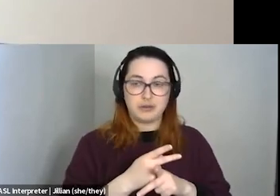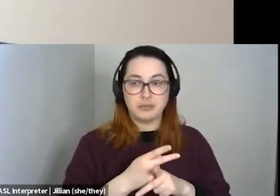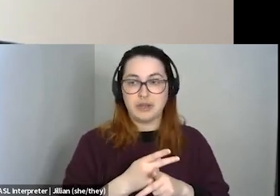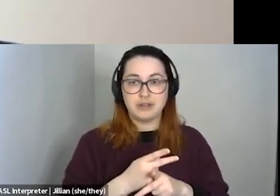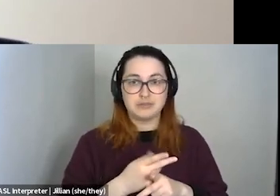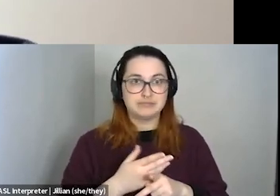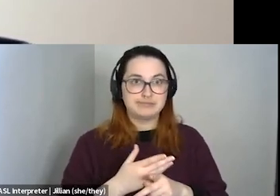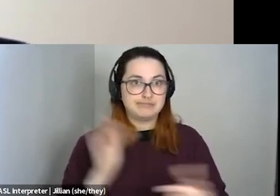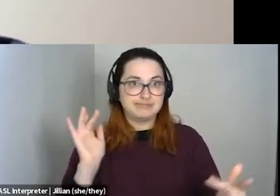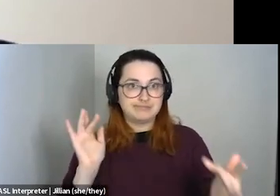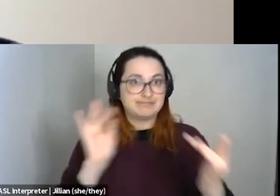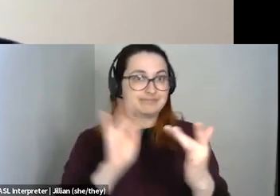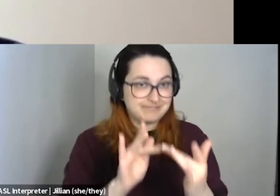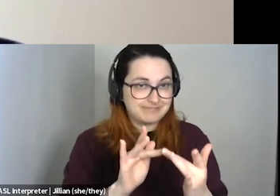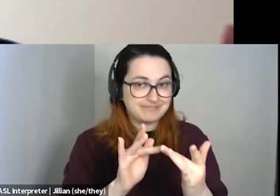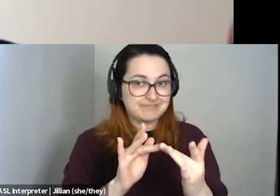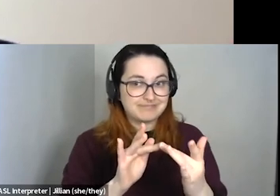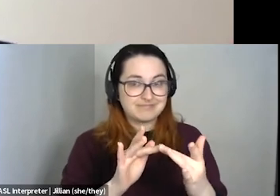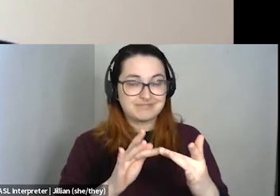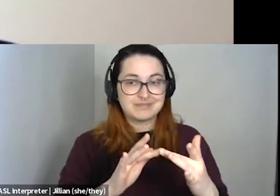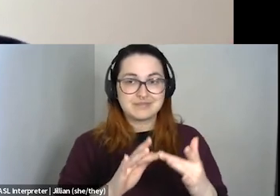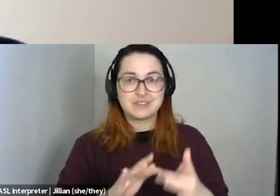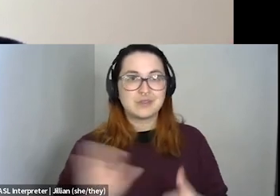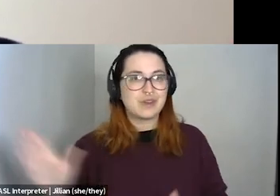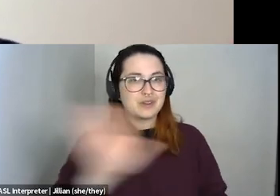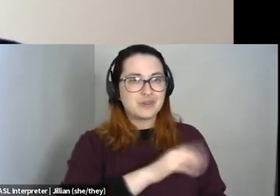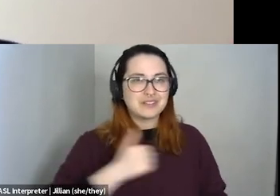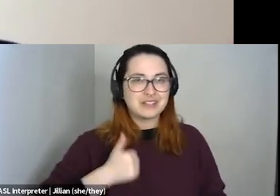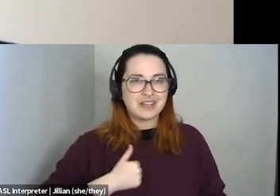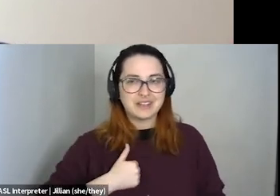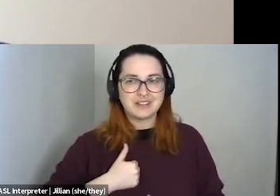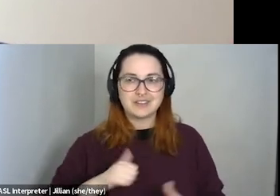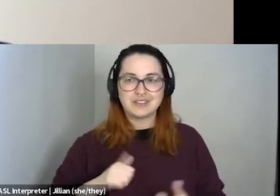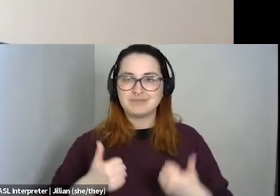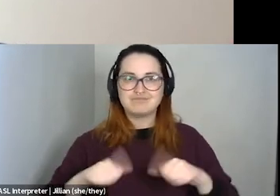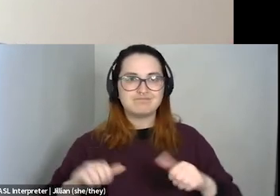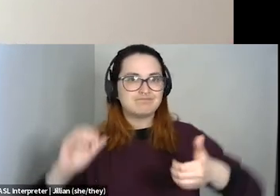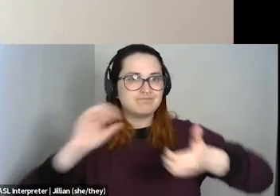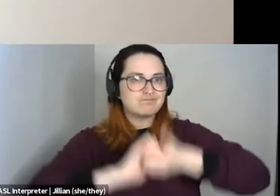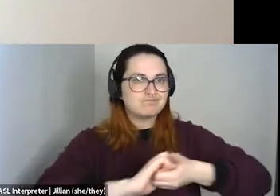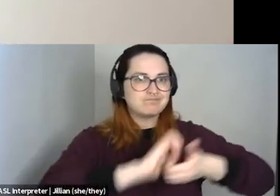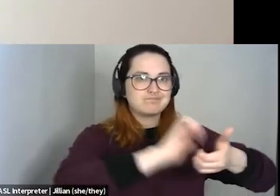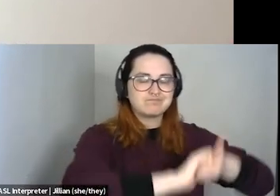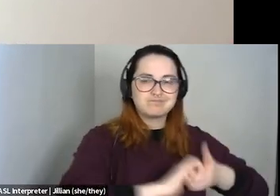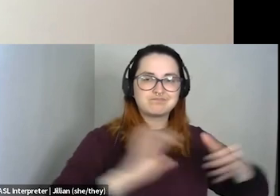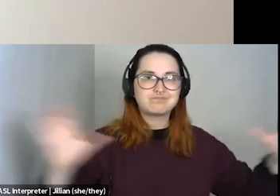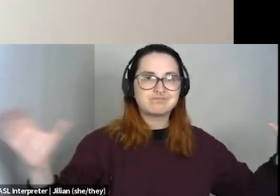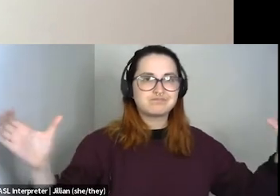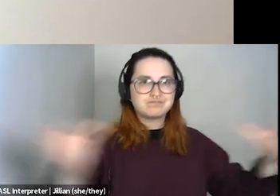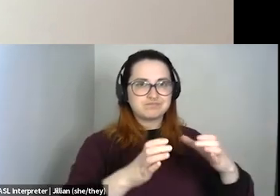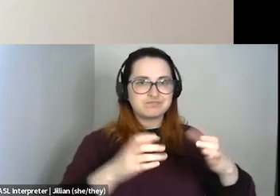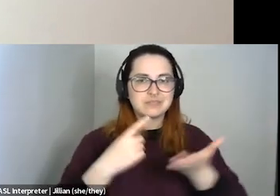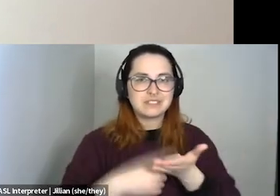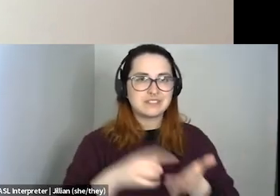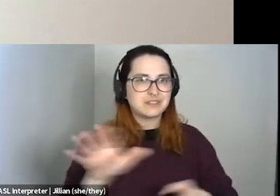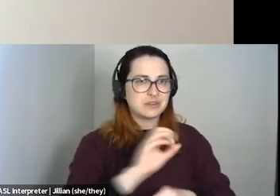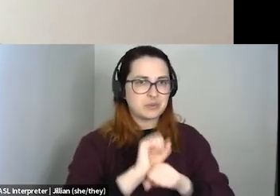out in some way forming, you know, across the country, forming coalitions where people can like talk about these things, talk about the work they're doing, I think